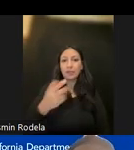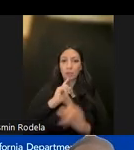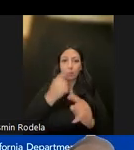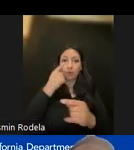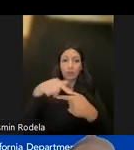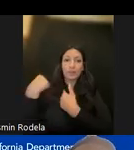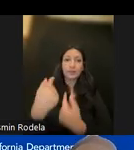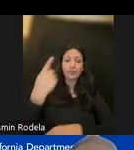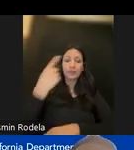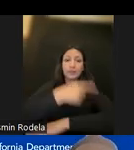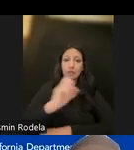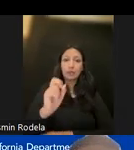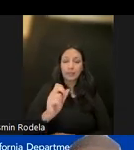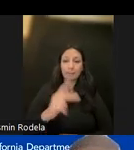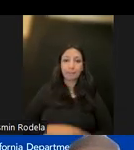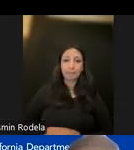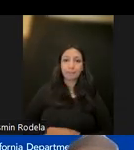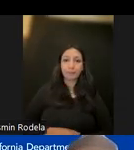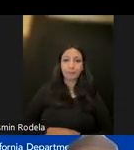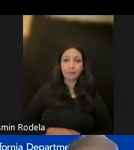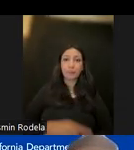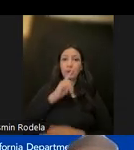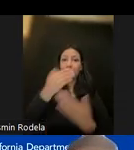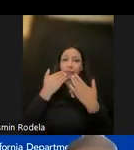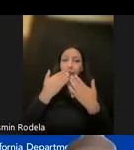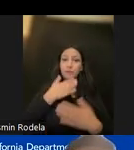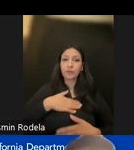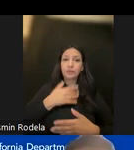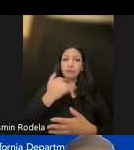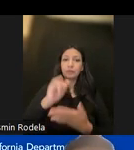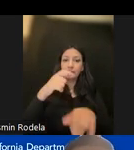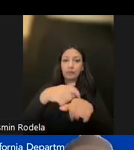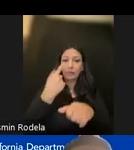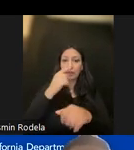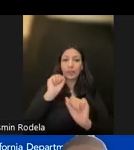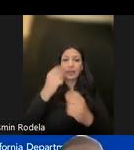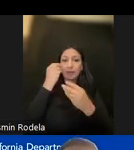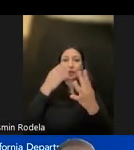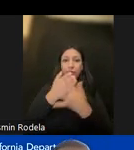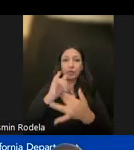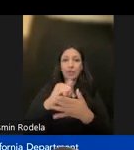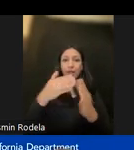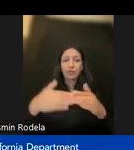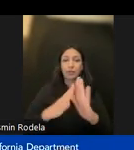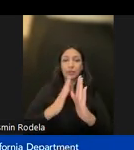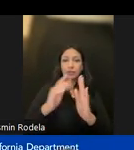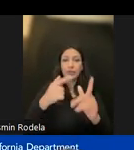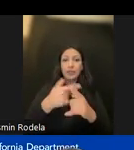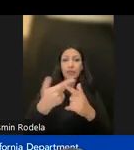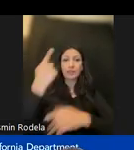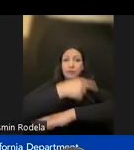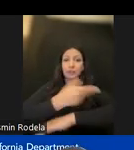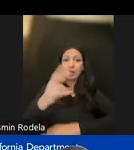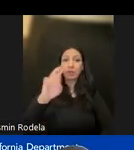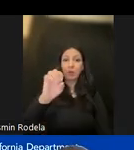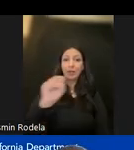And so I appreciate the time to kind of think through the approach. And then today, Ross and